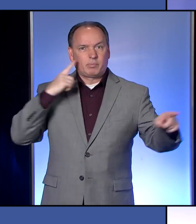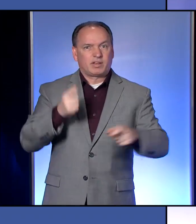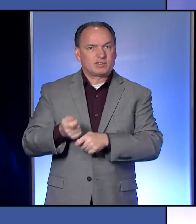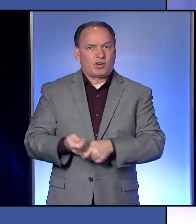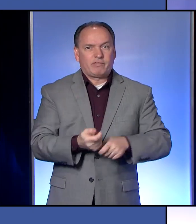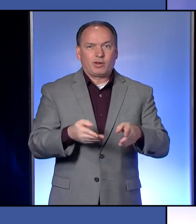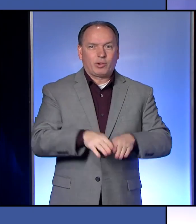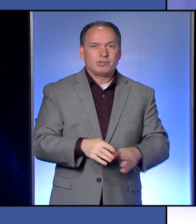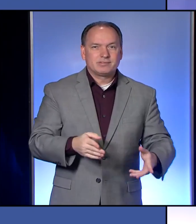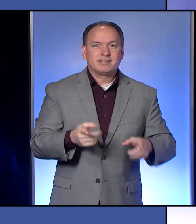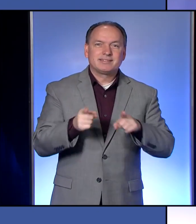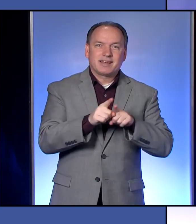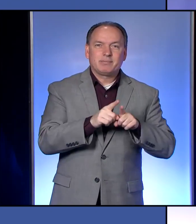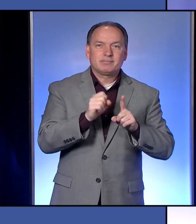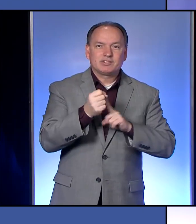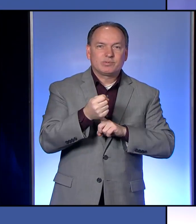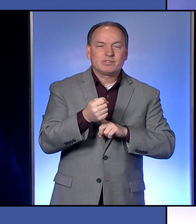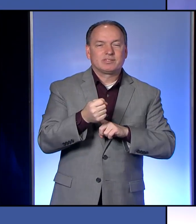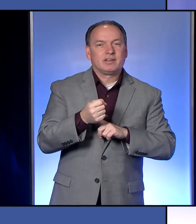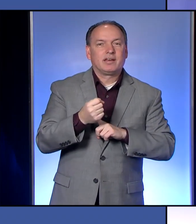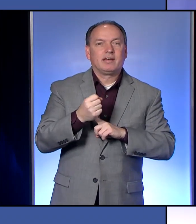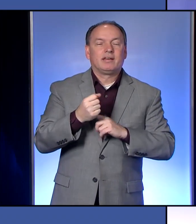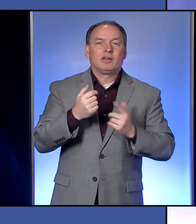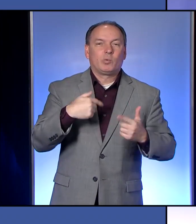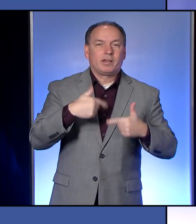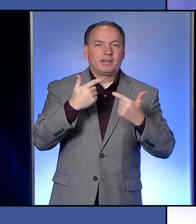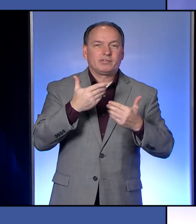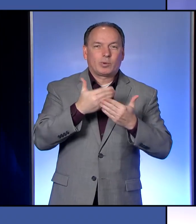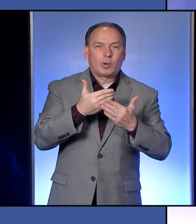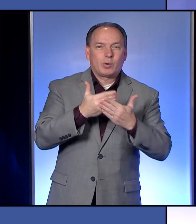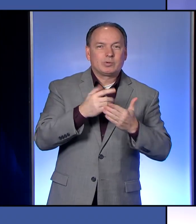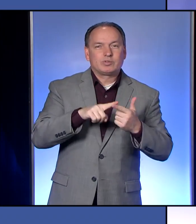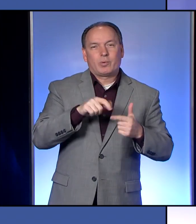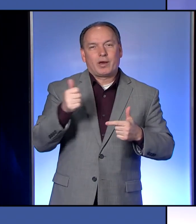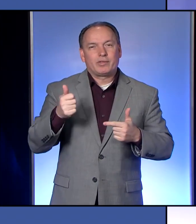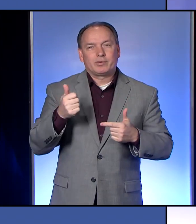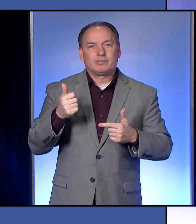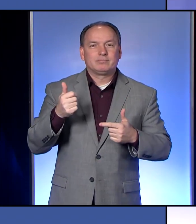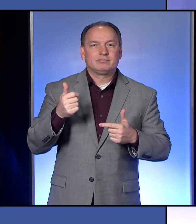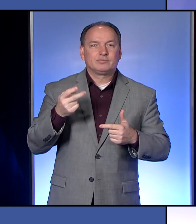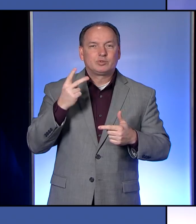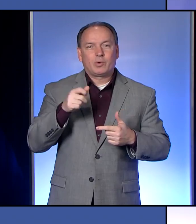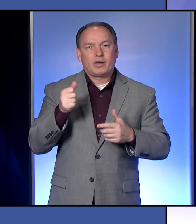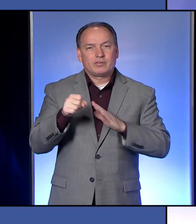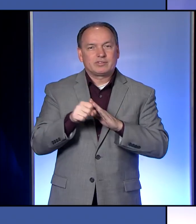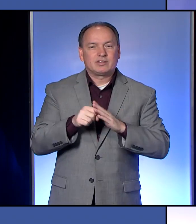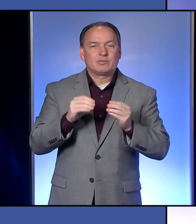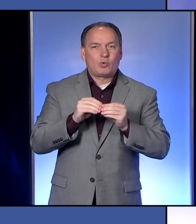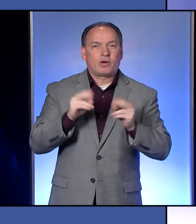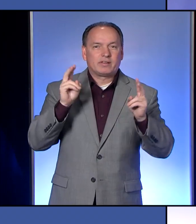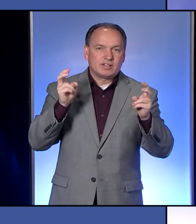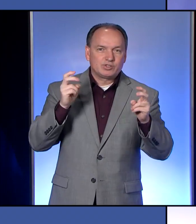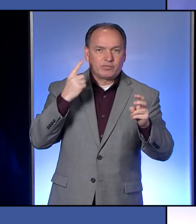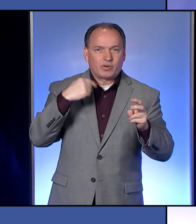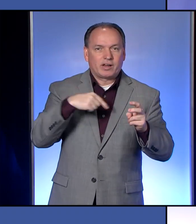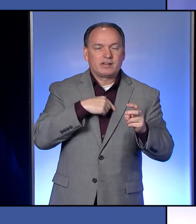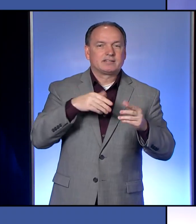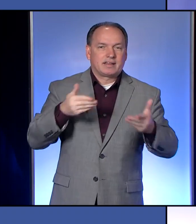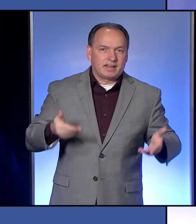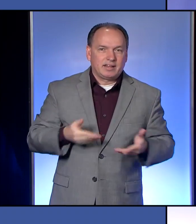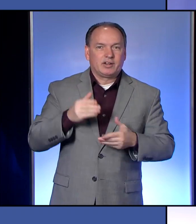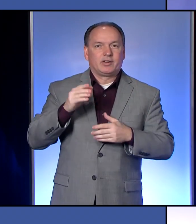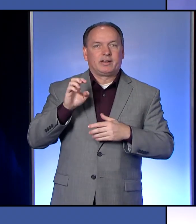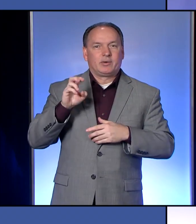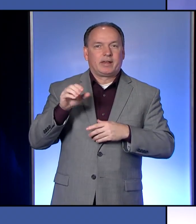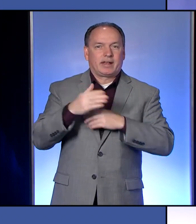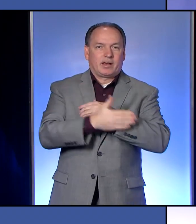So anytime that that happens and we live so close to two other states, that is more of an issue for us here in Erie County than it is